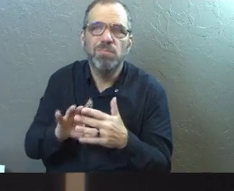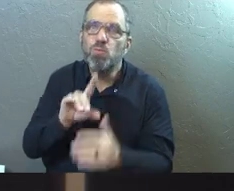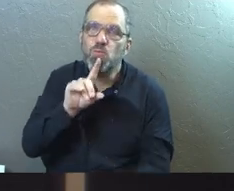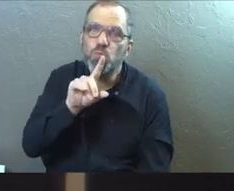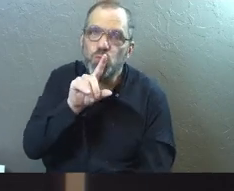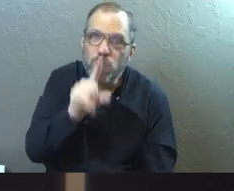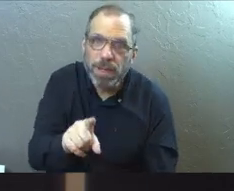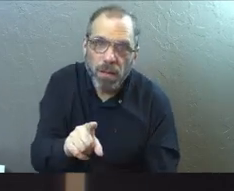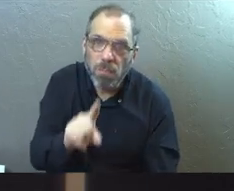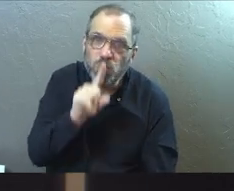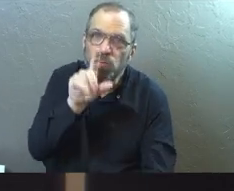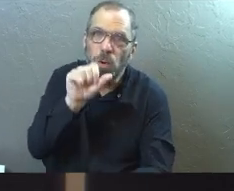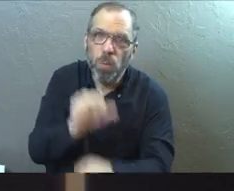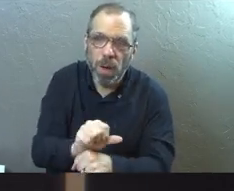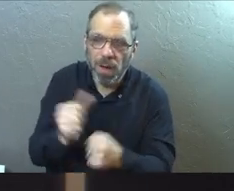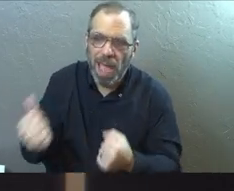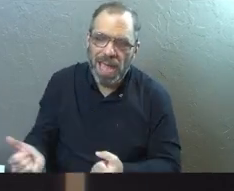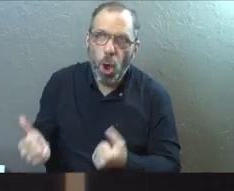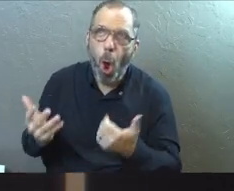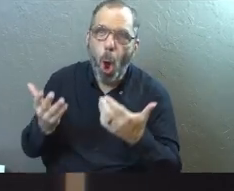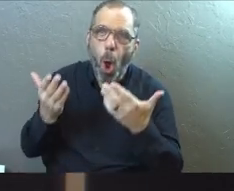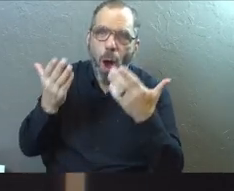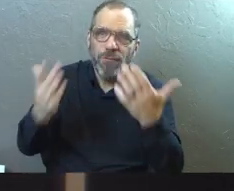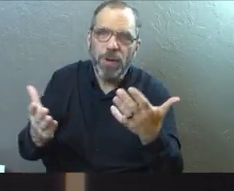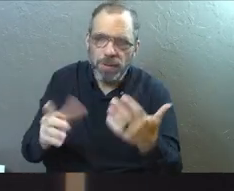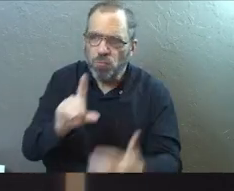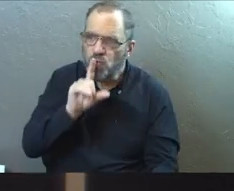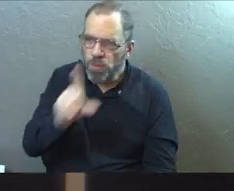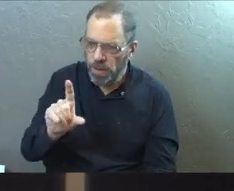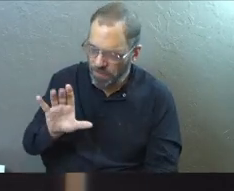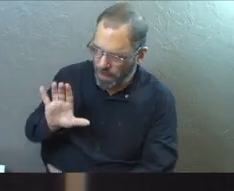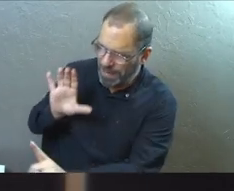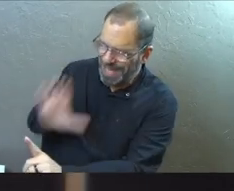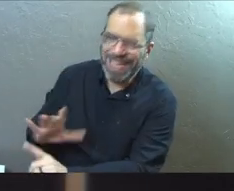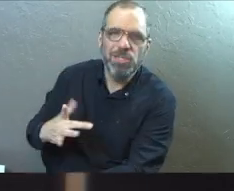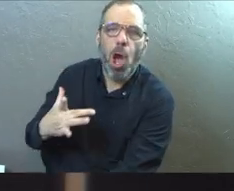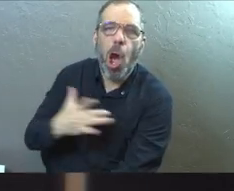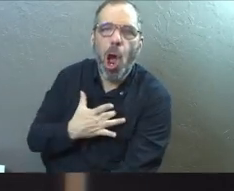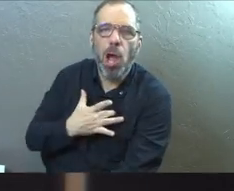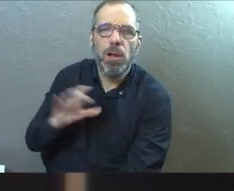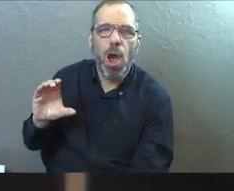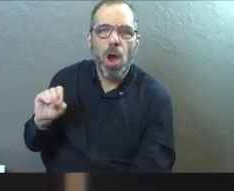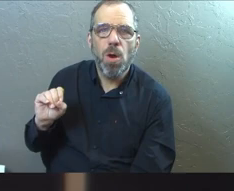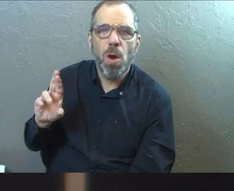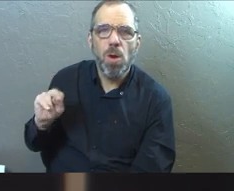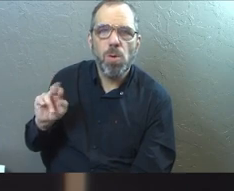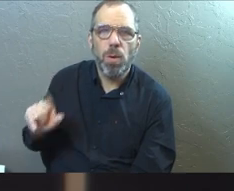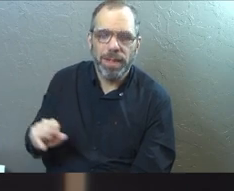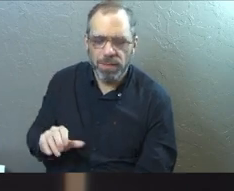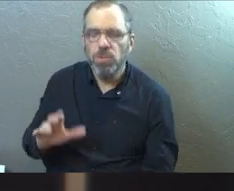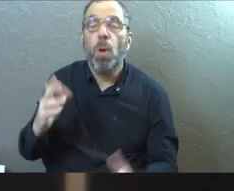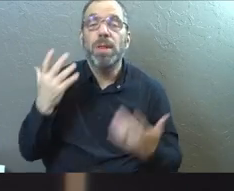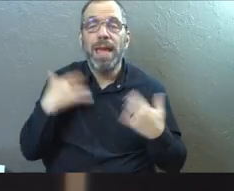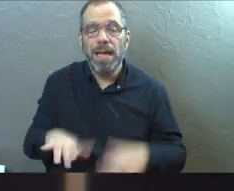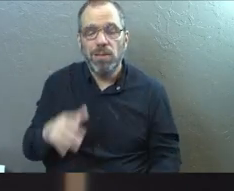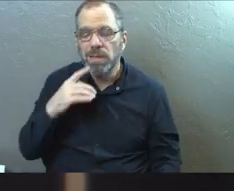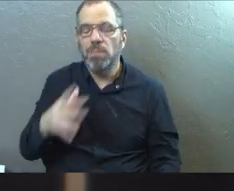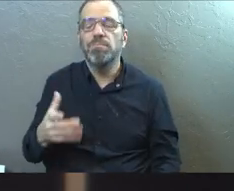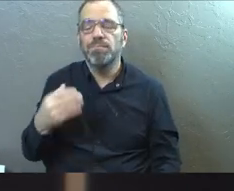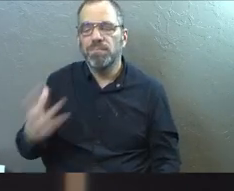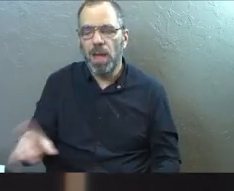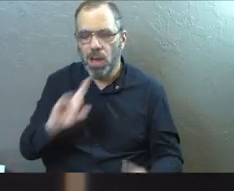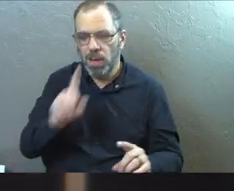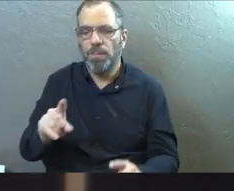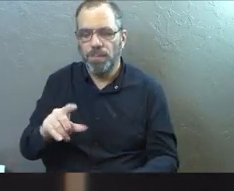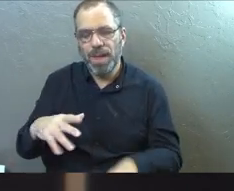He says he received them as an offering. They were real and true from his heart to God. So the angel tells Cornelius to do something. gives them